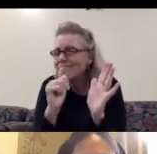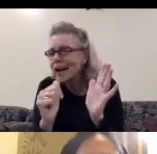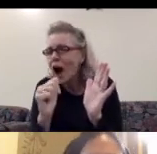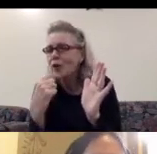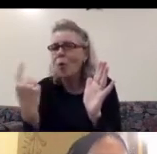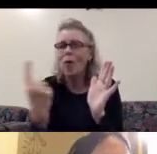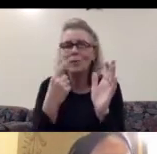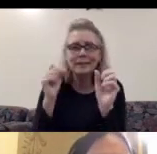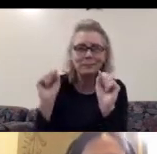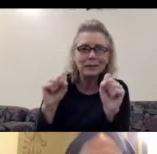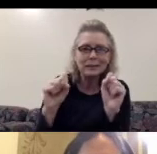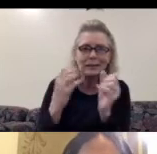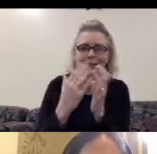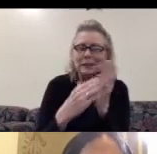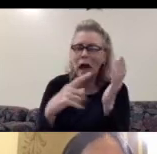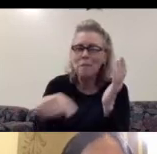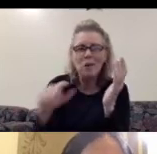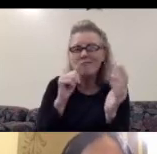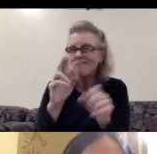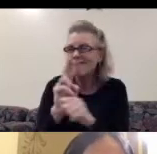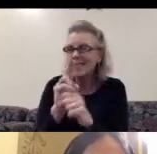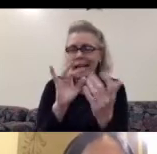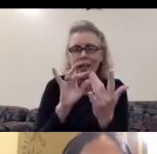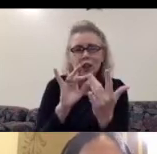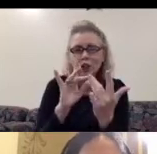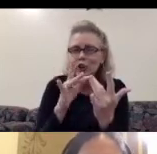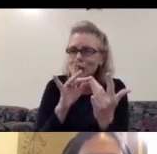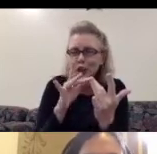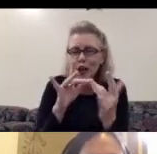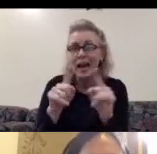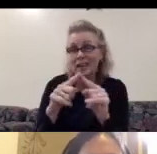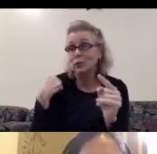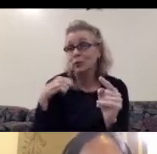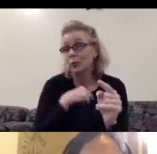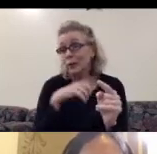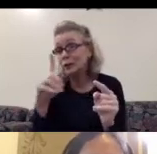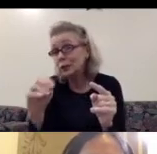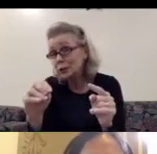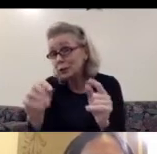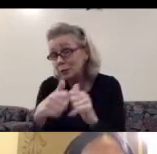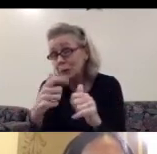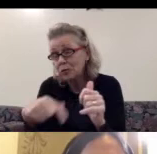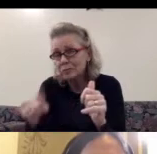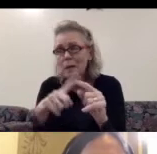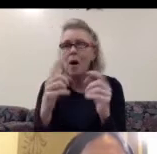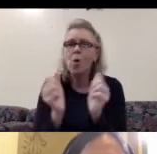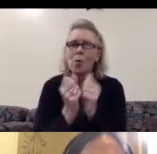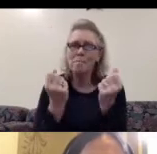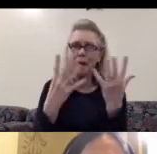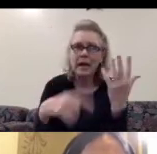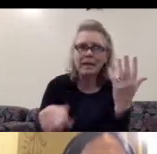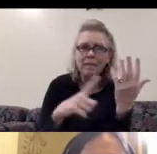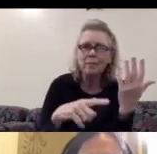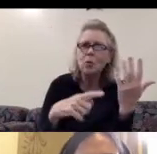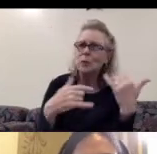some of them doesn't use the internet as, as, as we normally do, but with many of them, we have, uh, we have, we